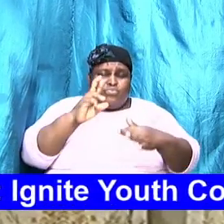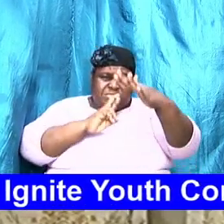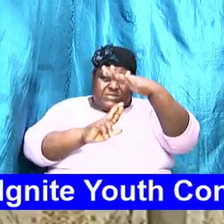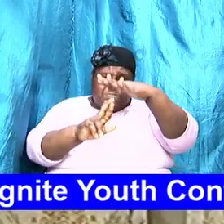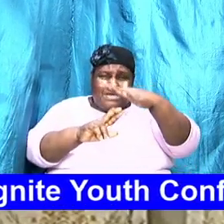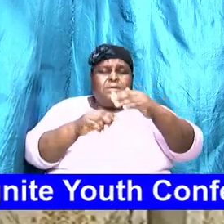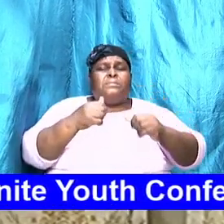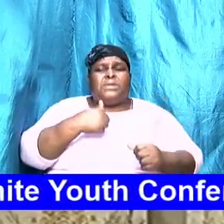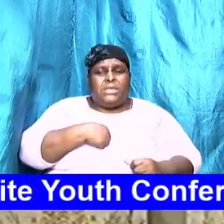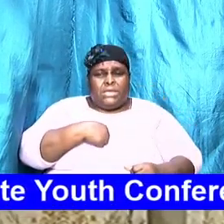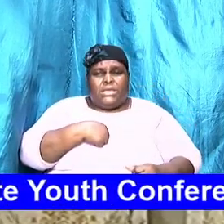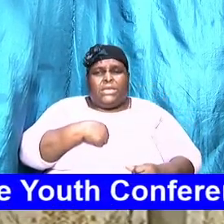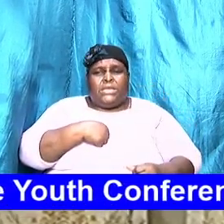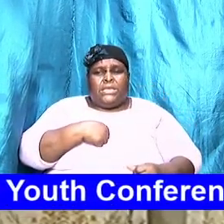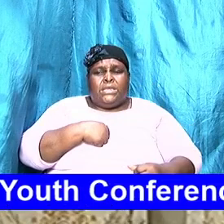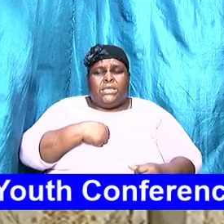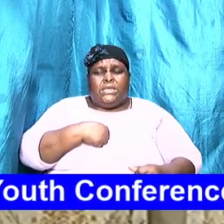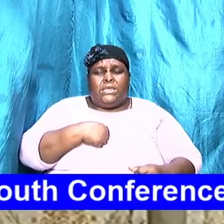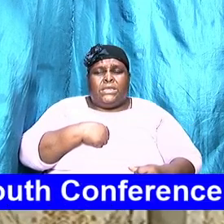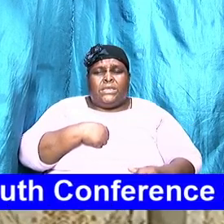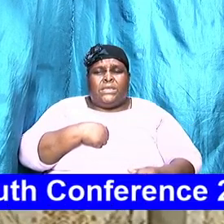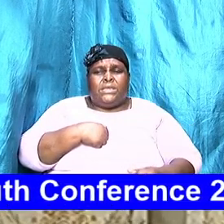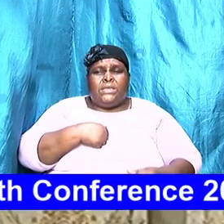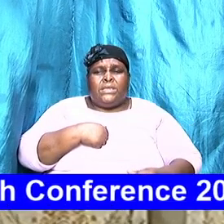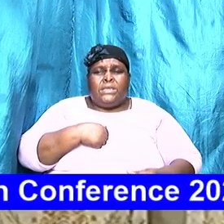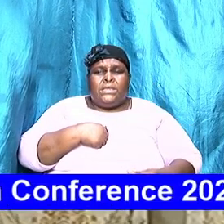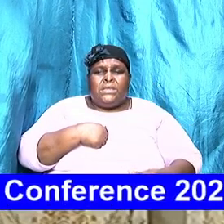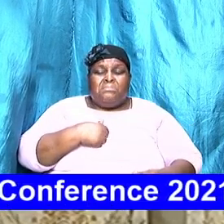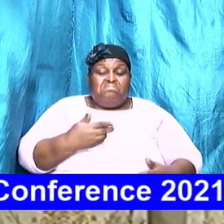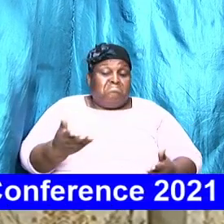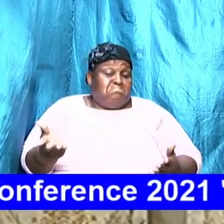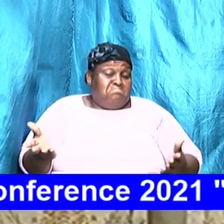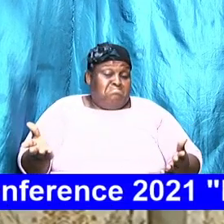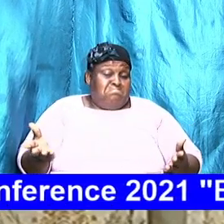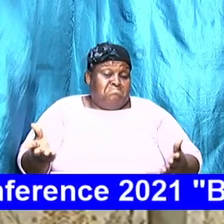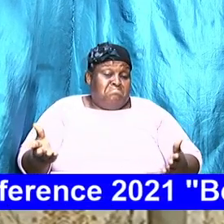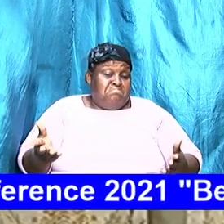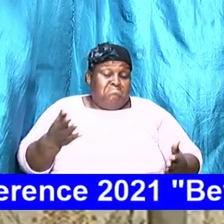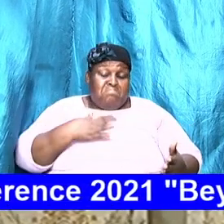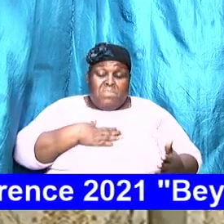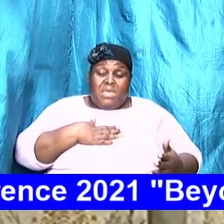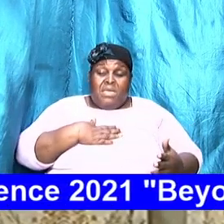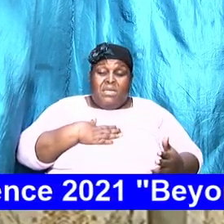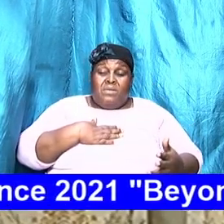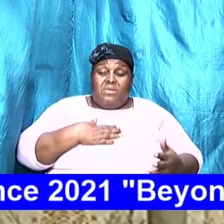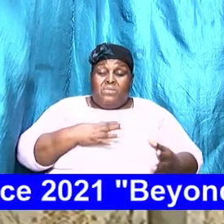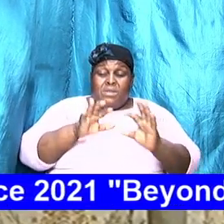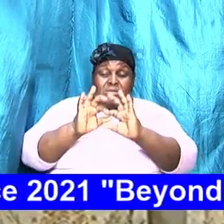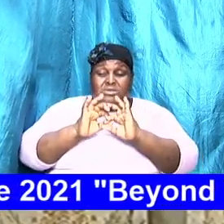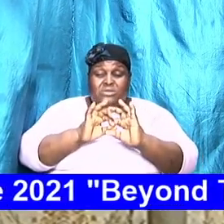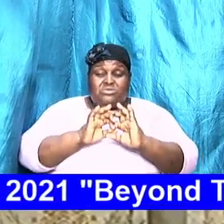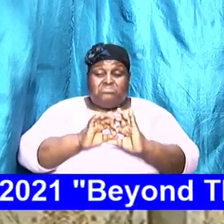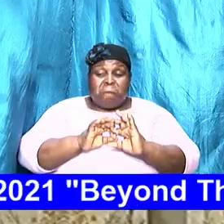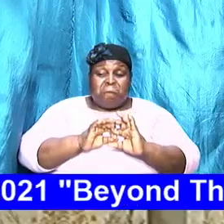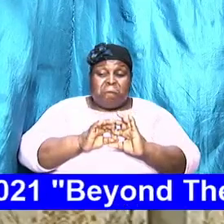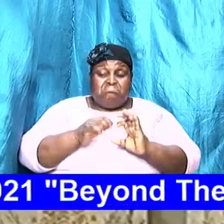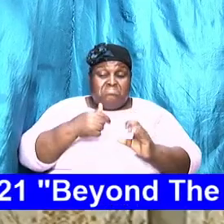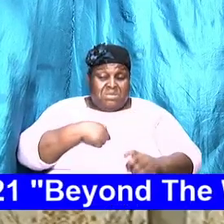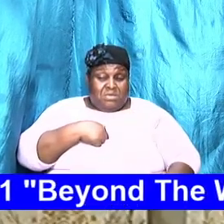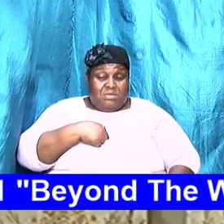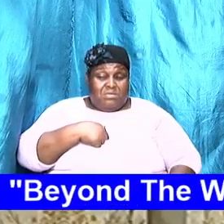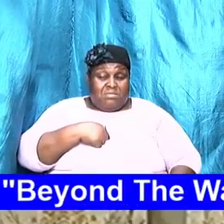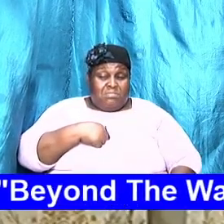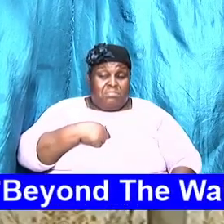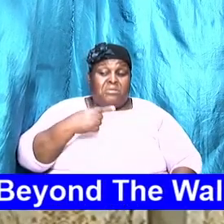not relate to my situation on her, that I must love her, because I cannot love her